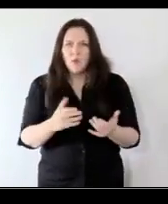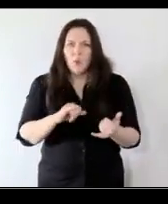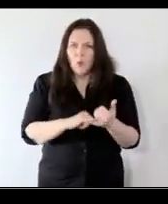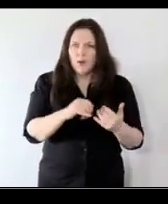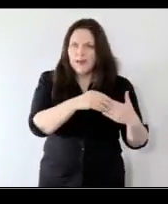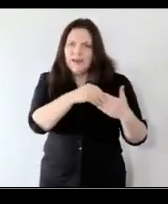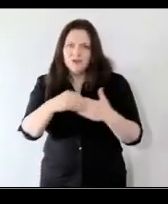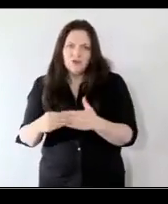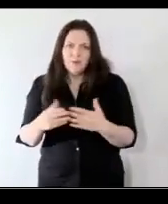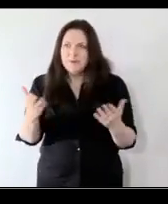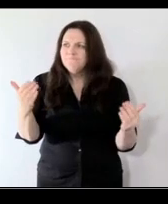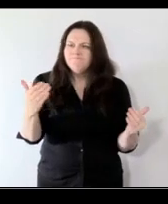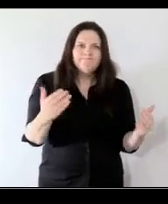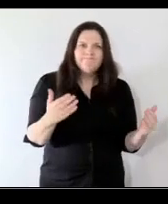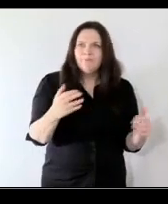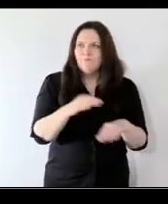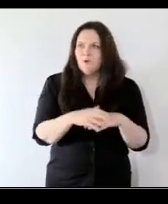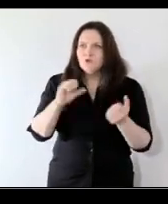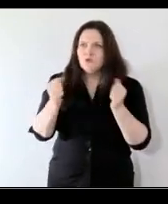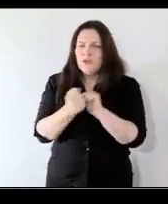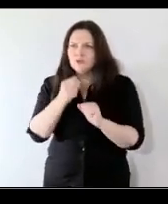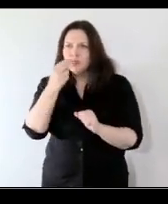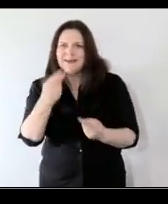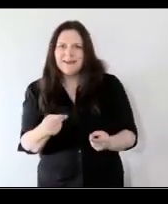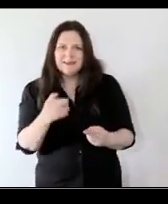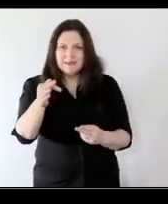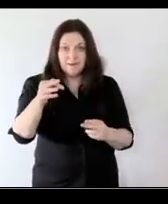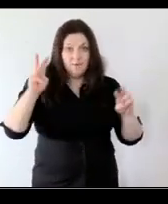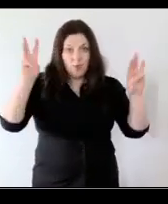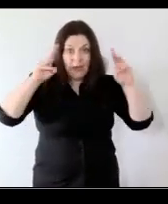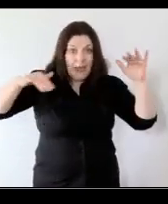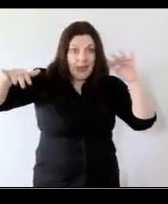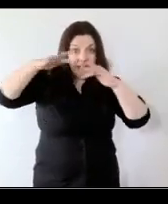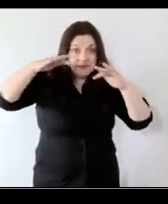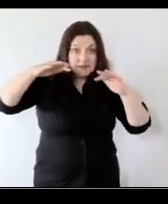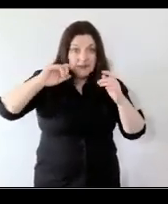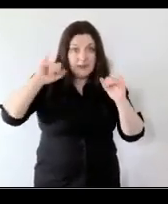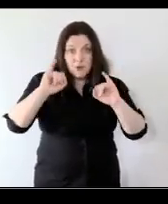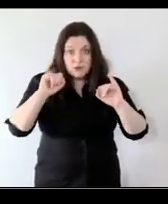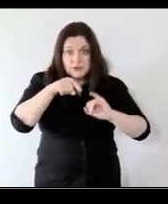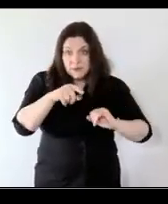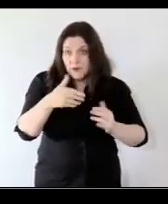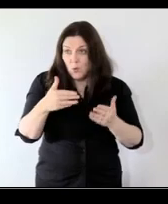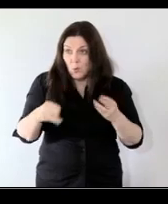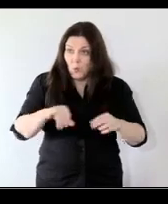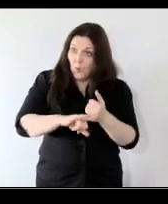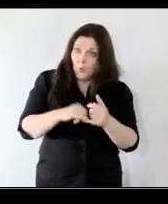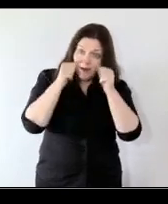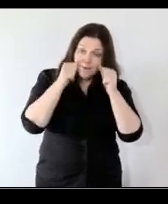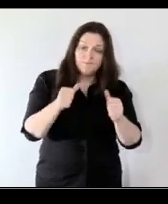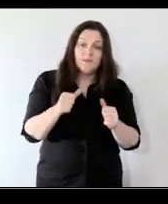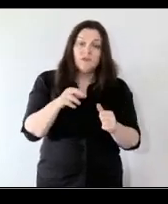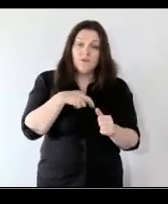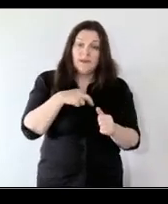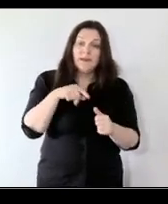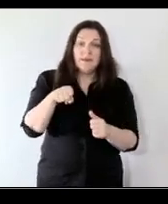for leadership towards the change that's needed to address the climate emergency and you know the leadership we have